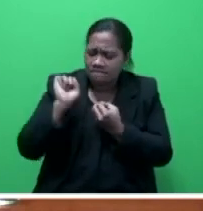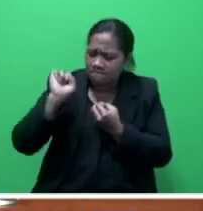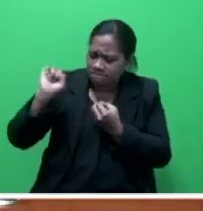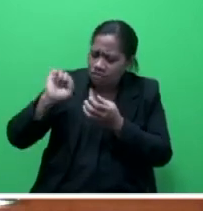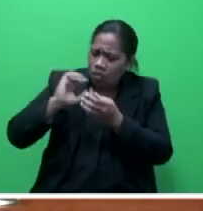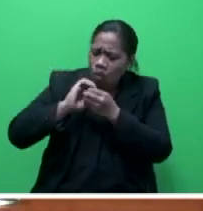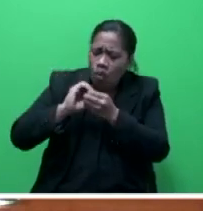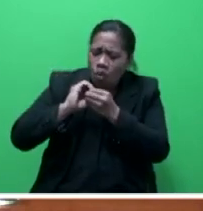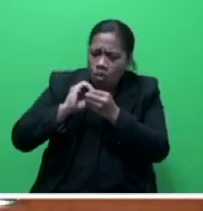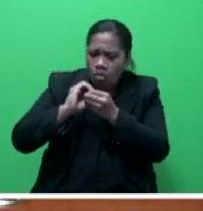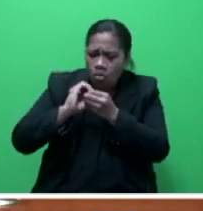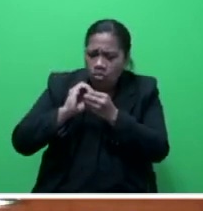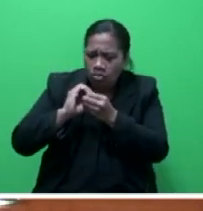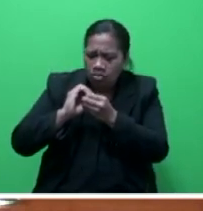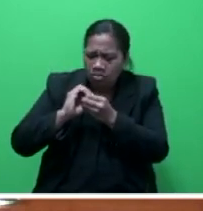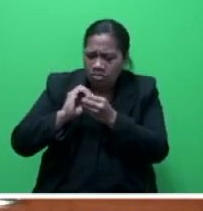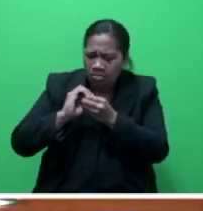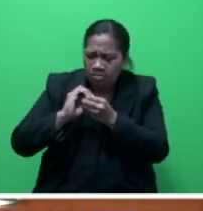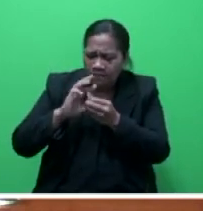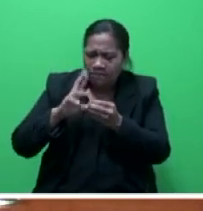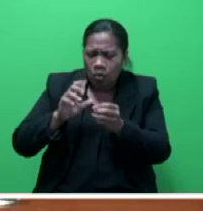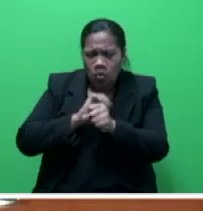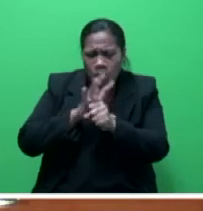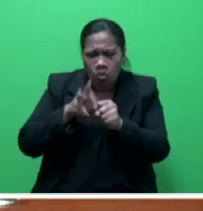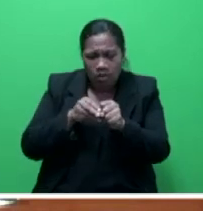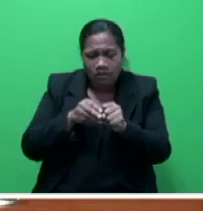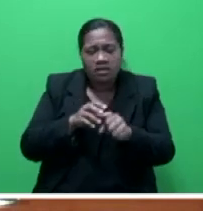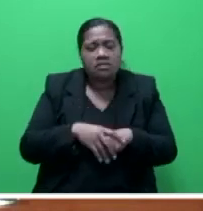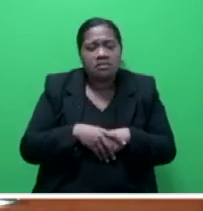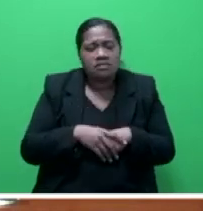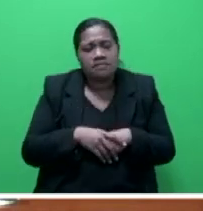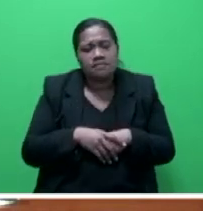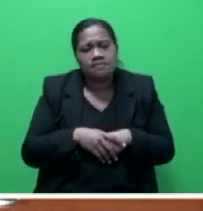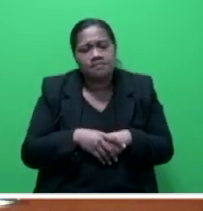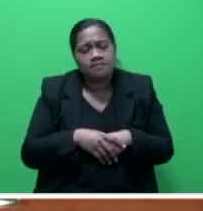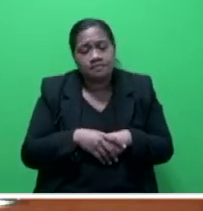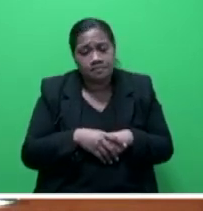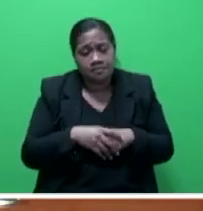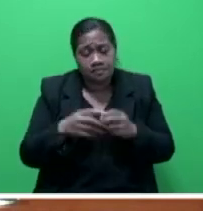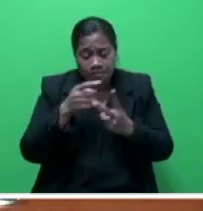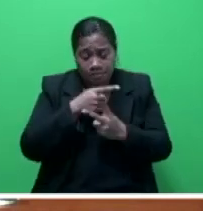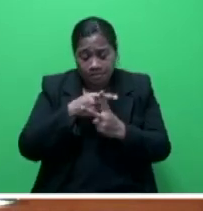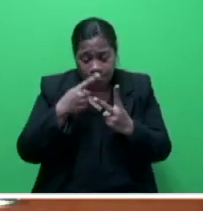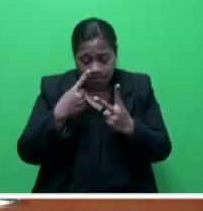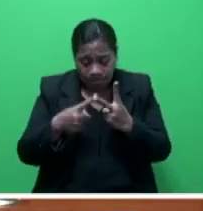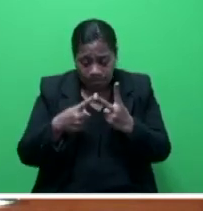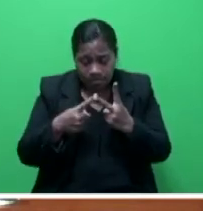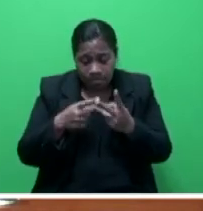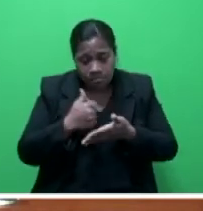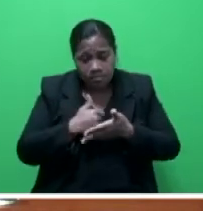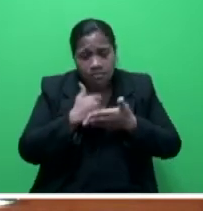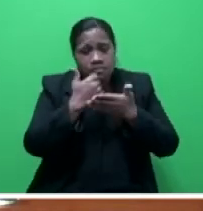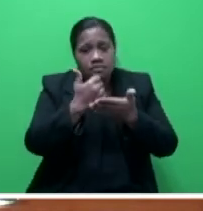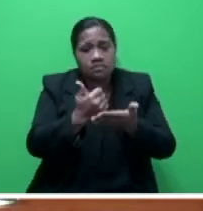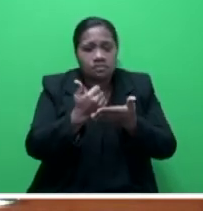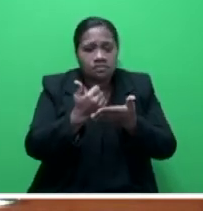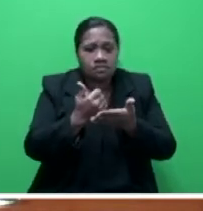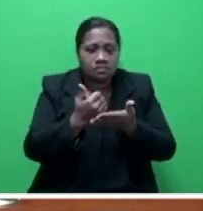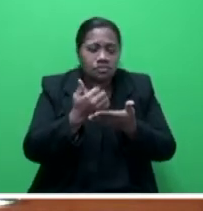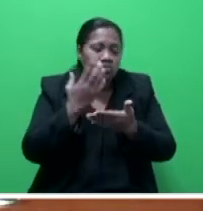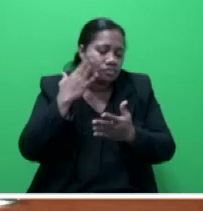death boards on COVID-19. And these two platforms had immensely assisted during the lockdown,